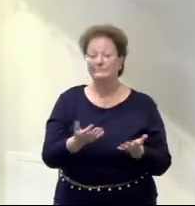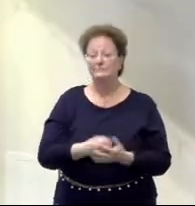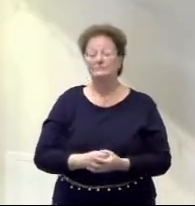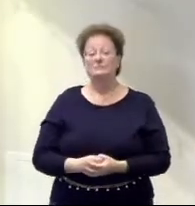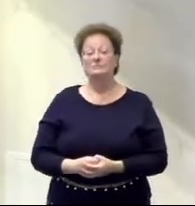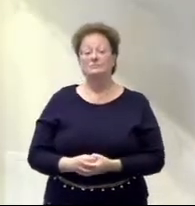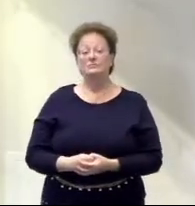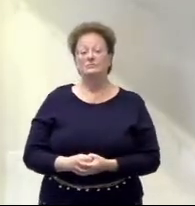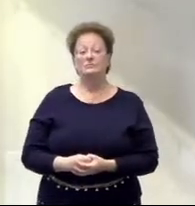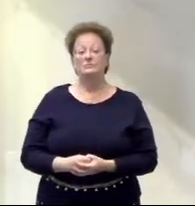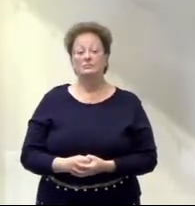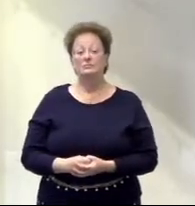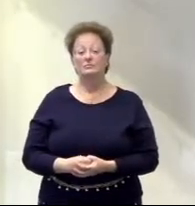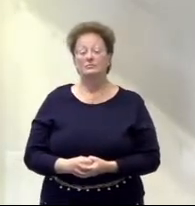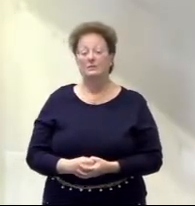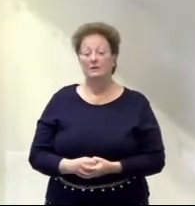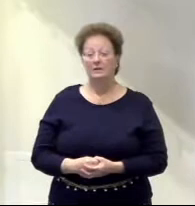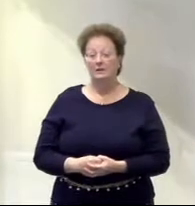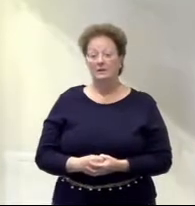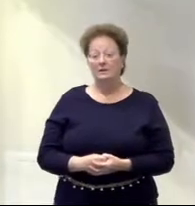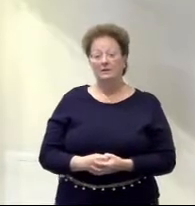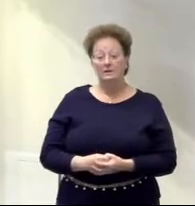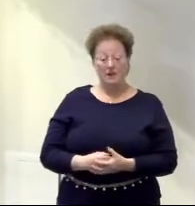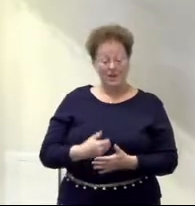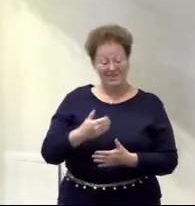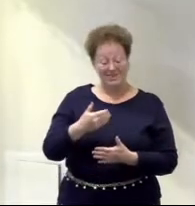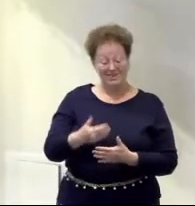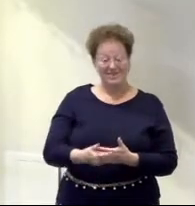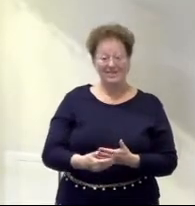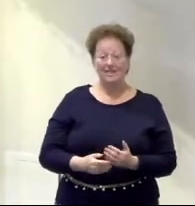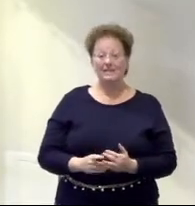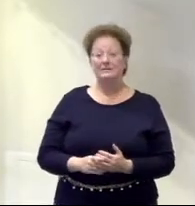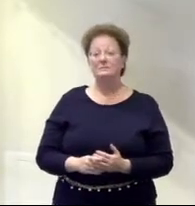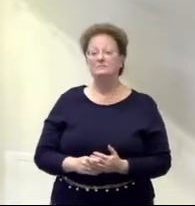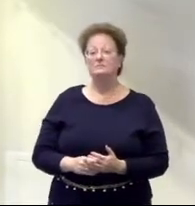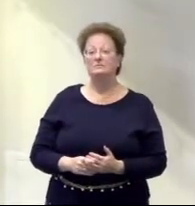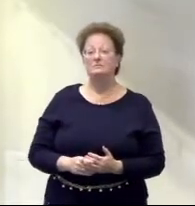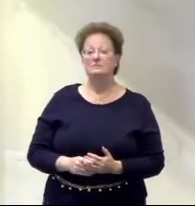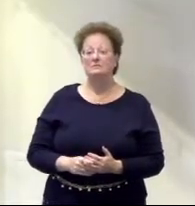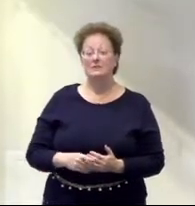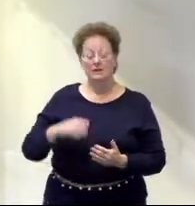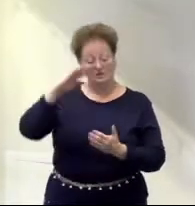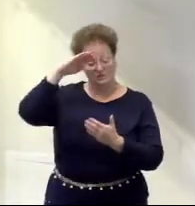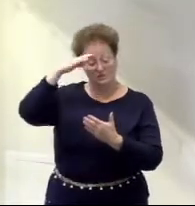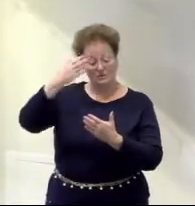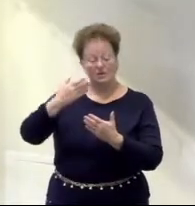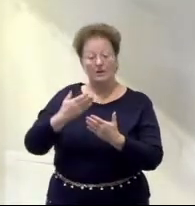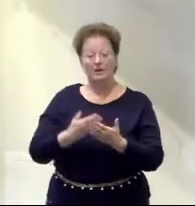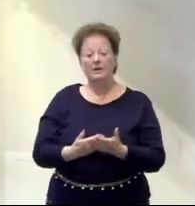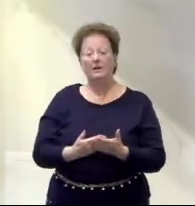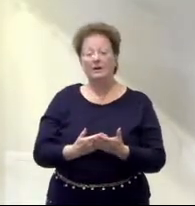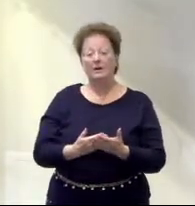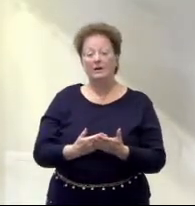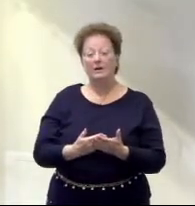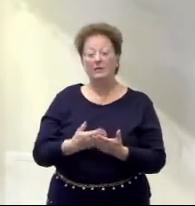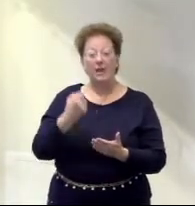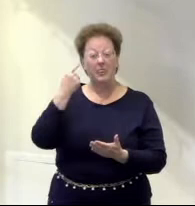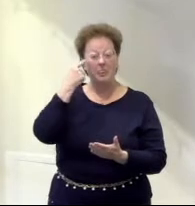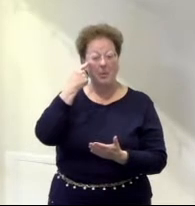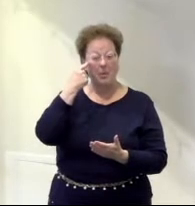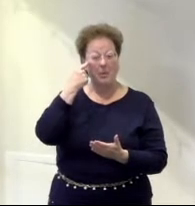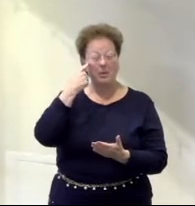Christ, Luke goes into the genealogy of Jesus, and it starts this way. He was the son, so it was thought of Joseph.